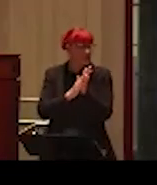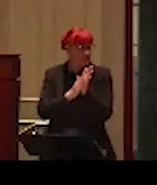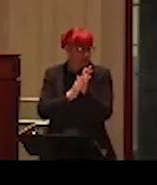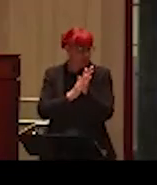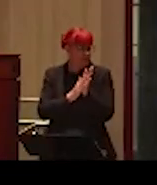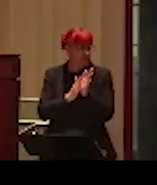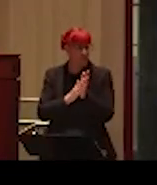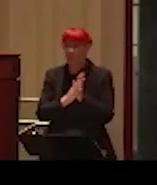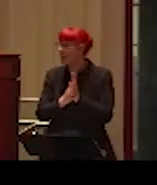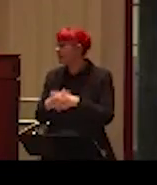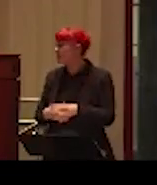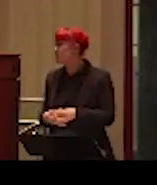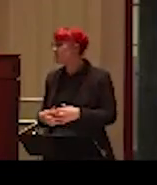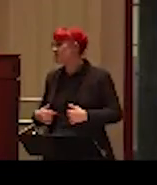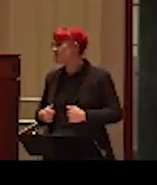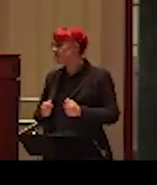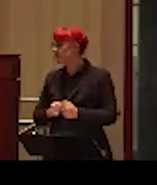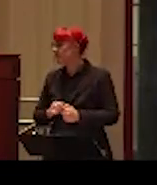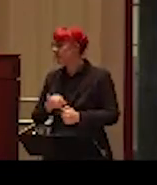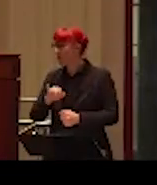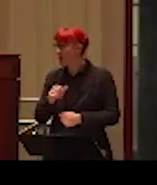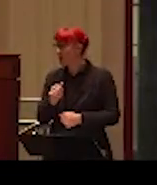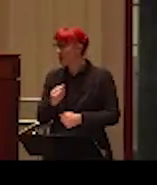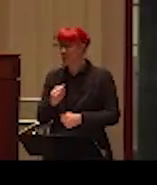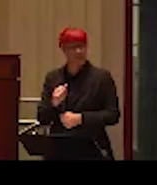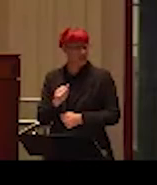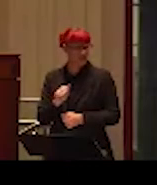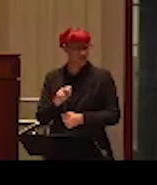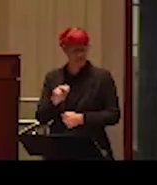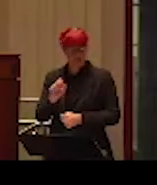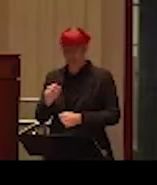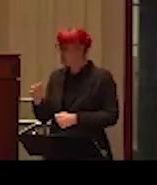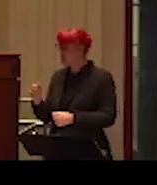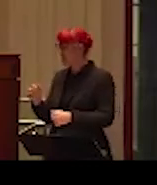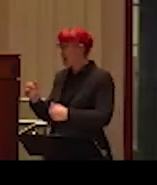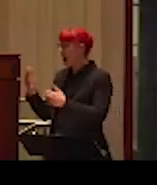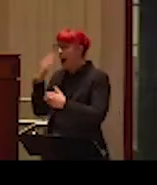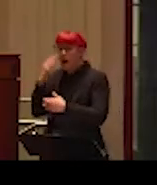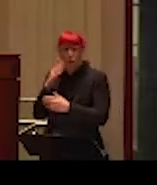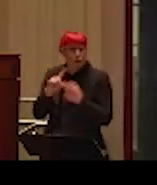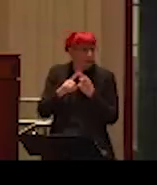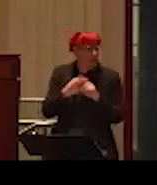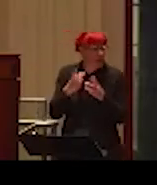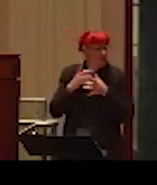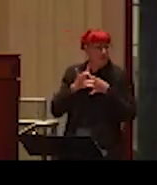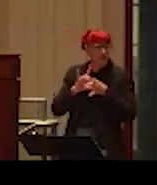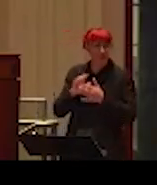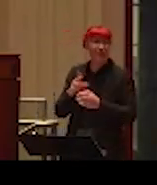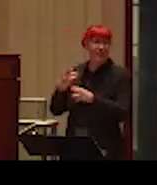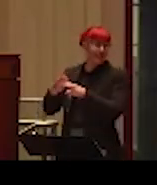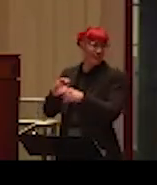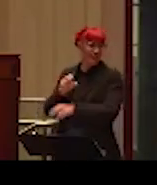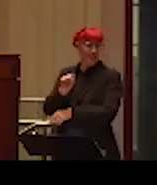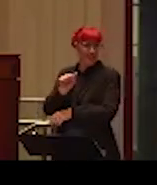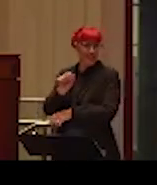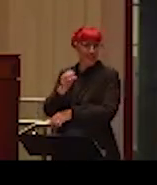Thank you very much, Alexandra, Sasha. I know you as Alexandra, but I know your friends know you as Sasha. So, I'll move